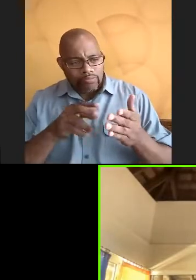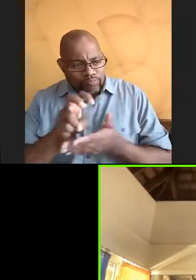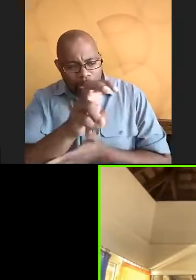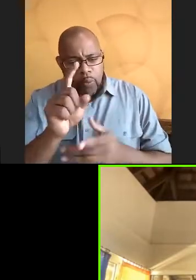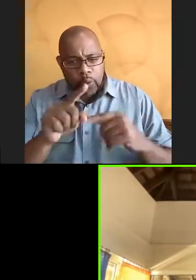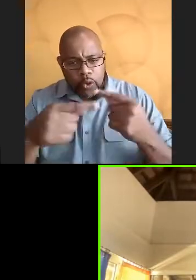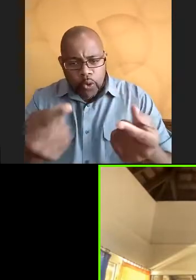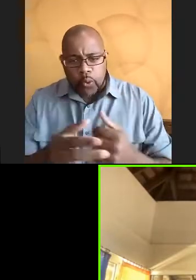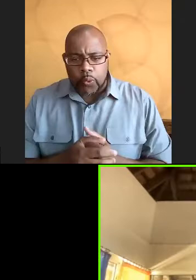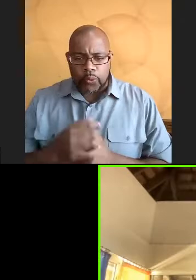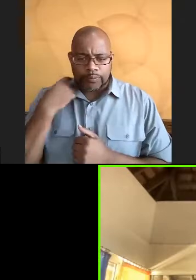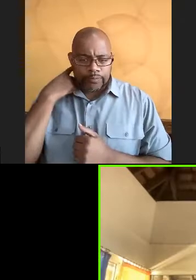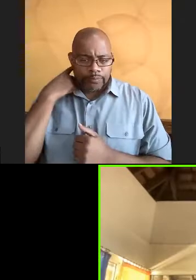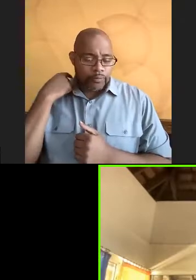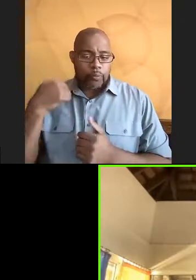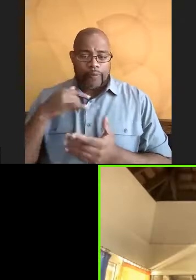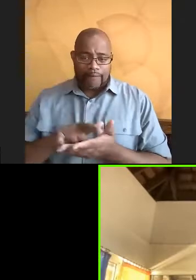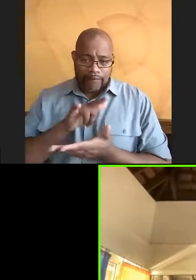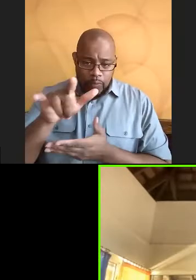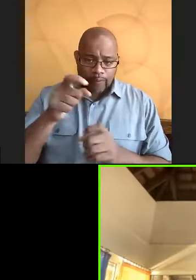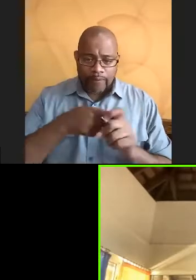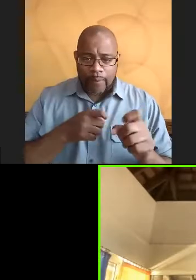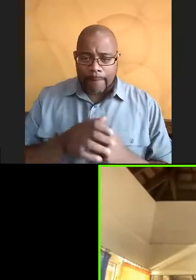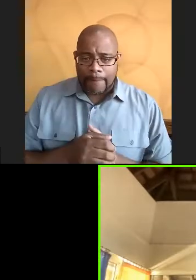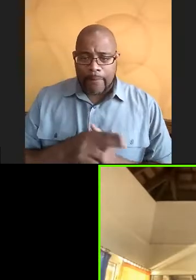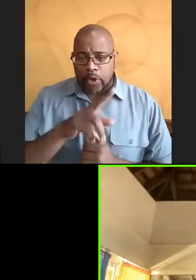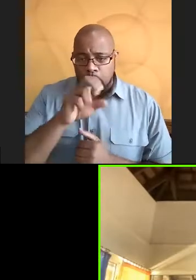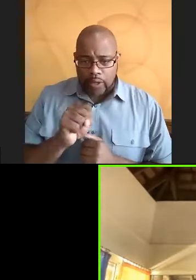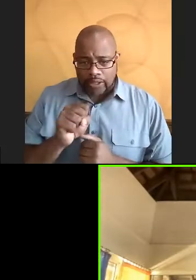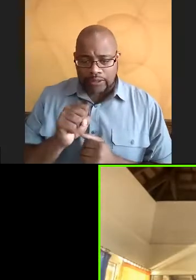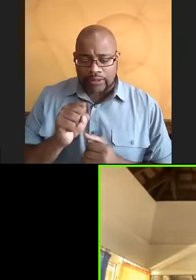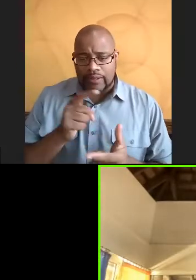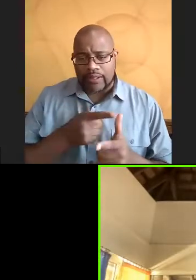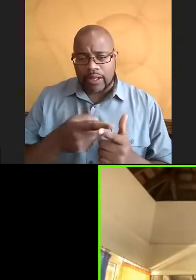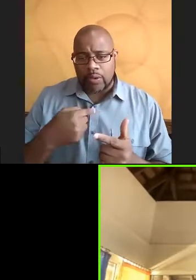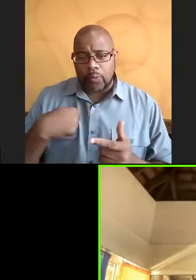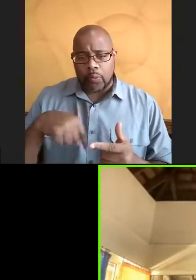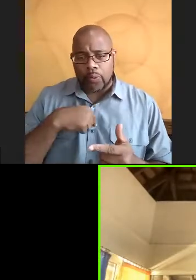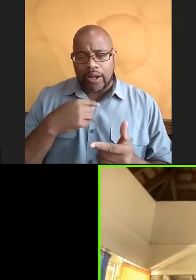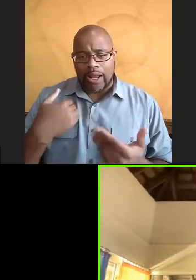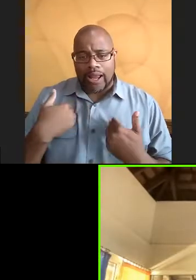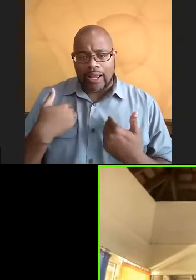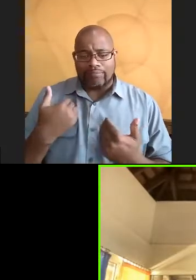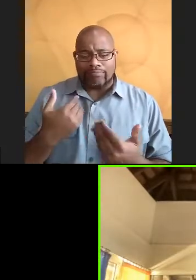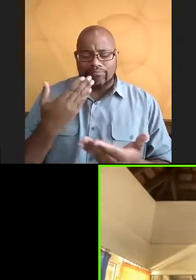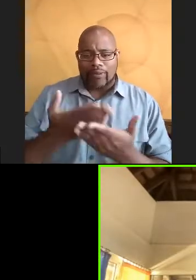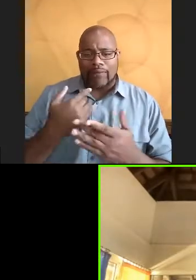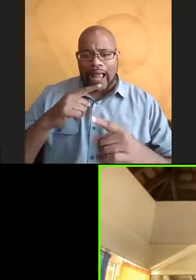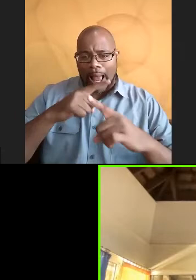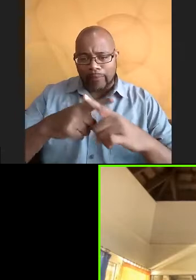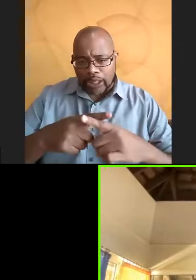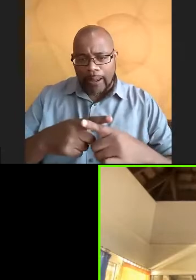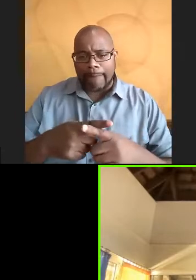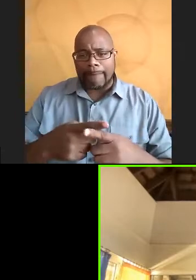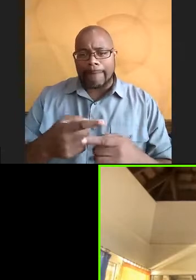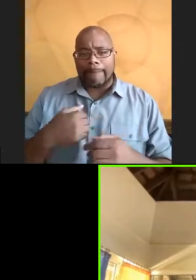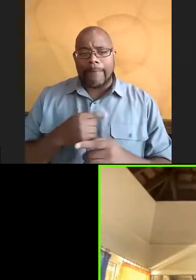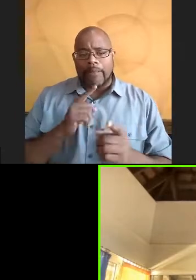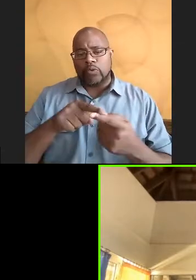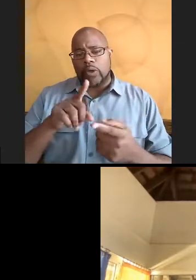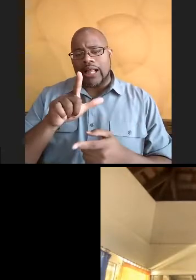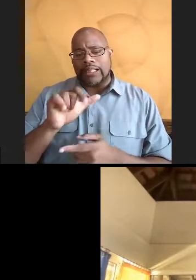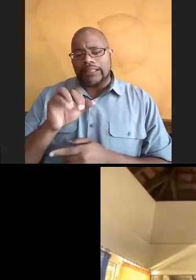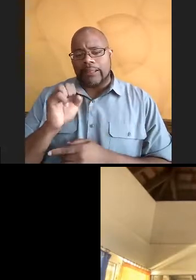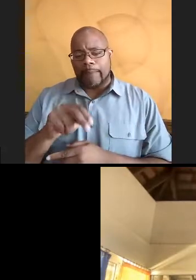Yeah. So we flew from the U.S. and then we had a layover in Amsterdam and then we had a layover in Lisbon, Portugal.